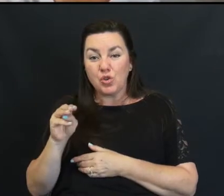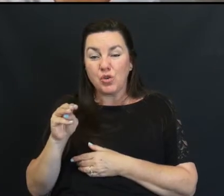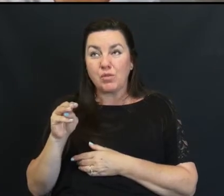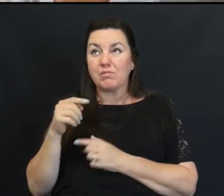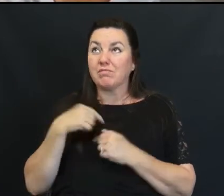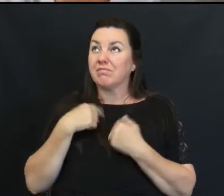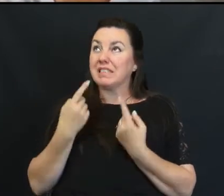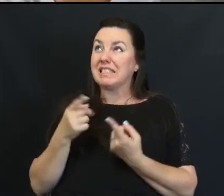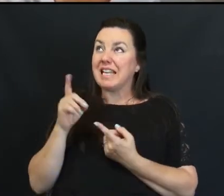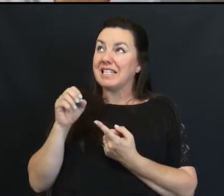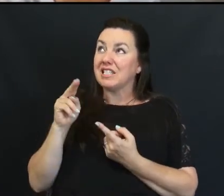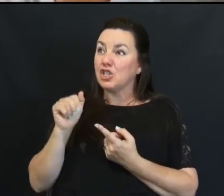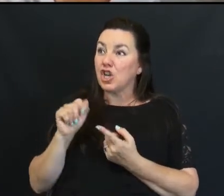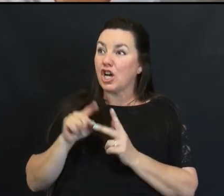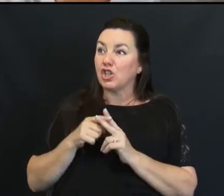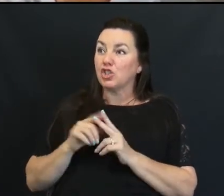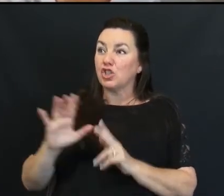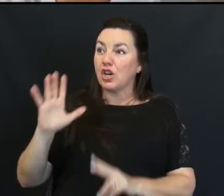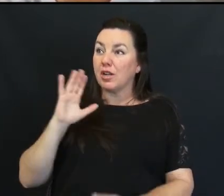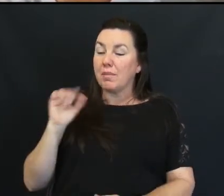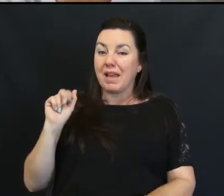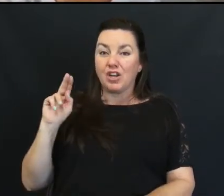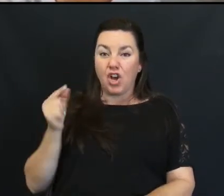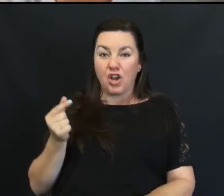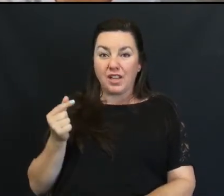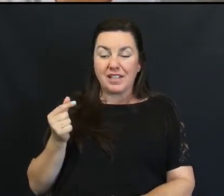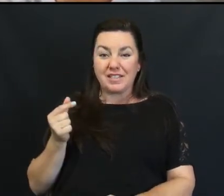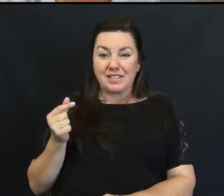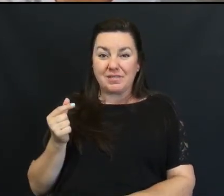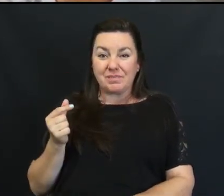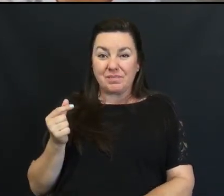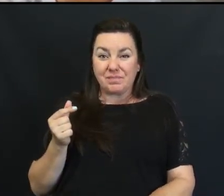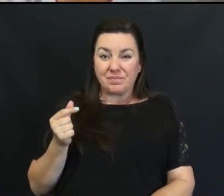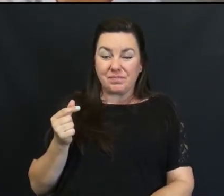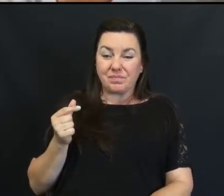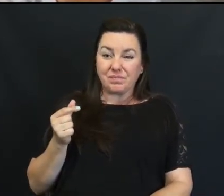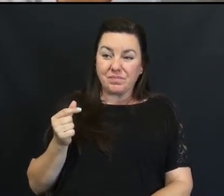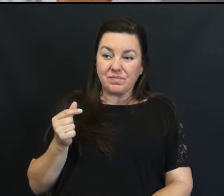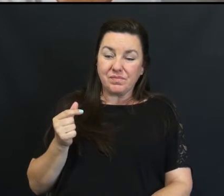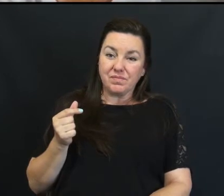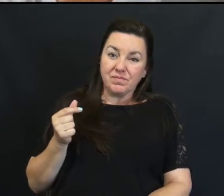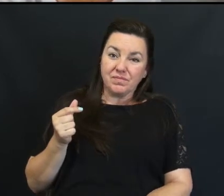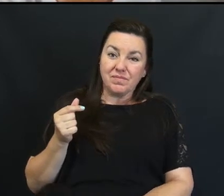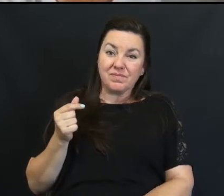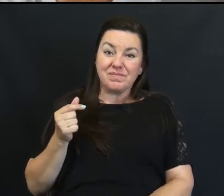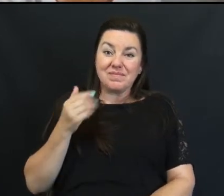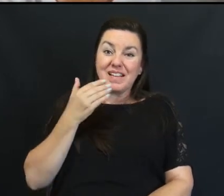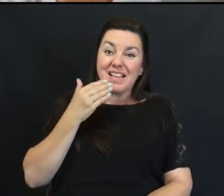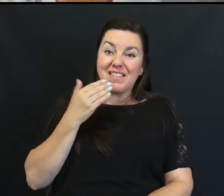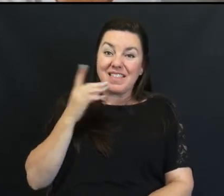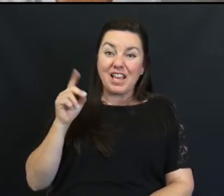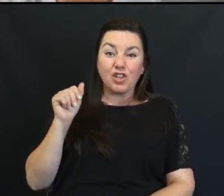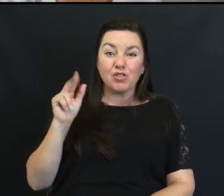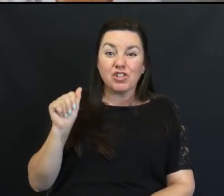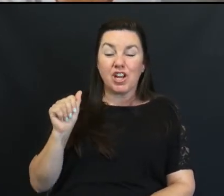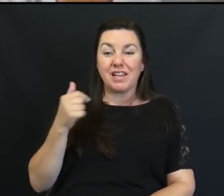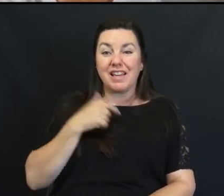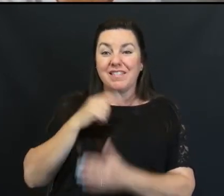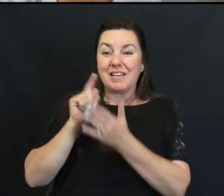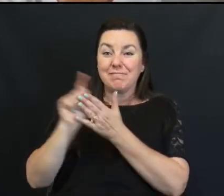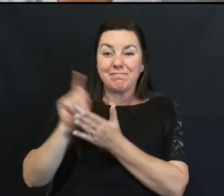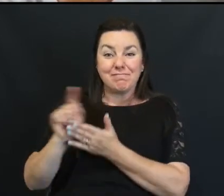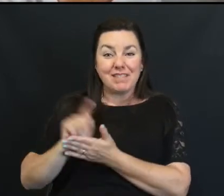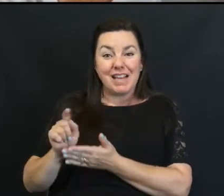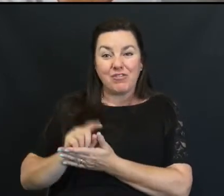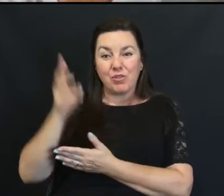Donna Started it Back in Last August So thank You very much Donna for Hooking us up Every week We hook up